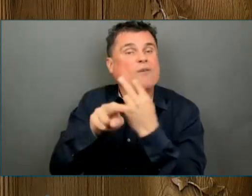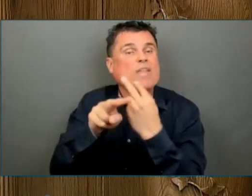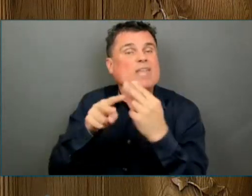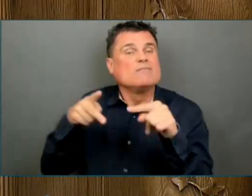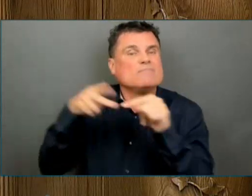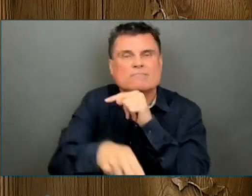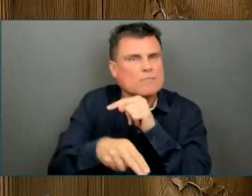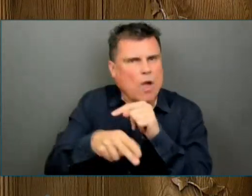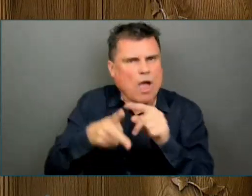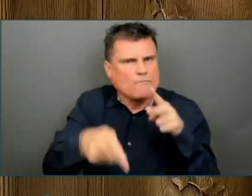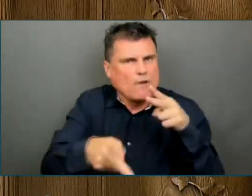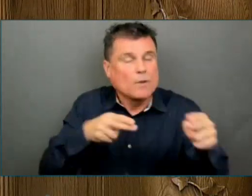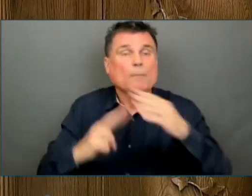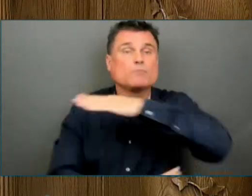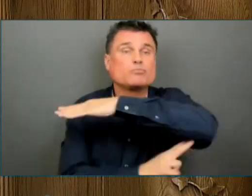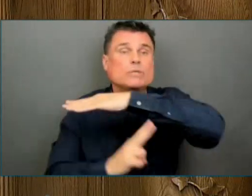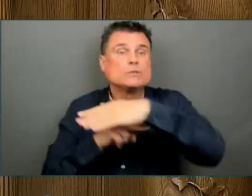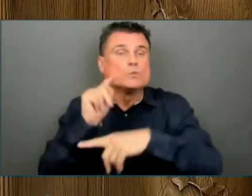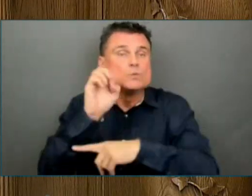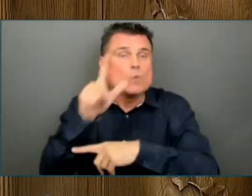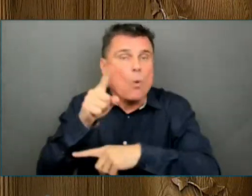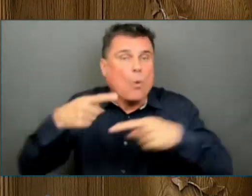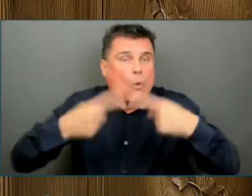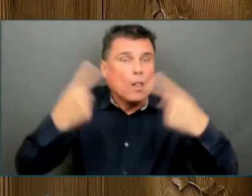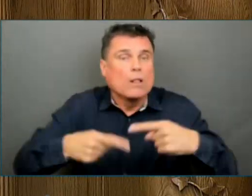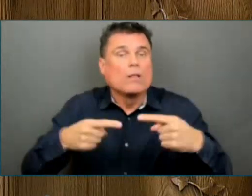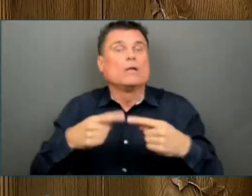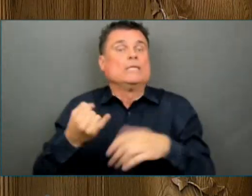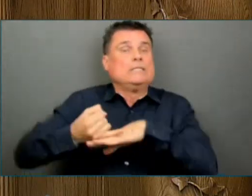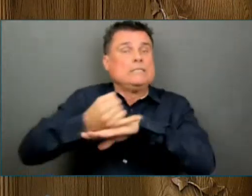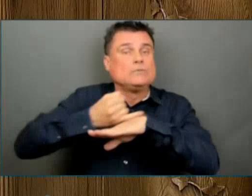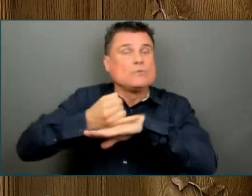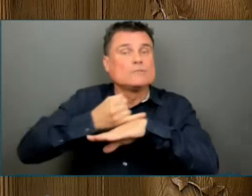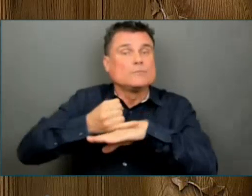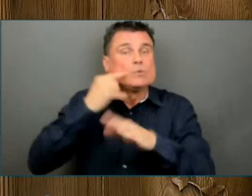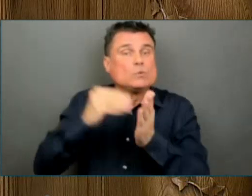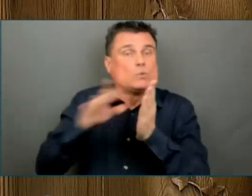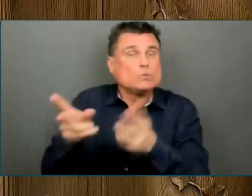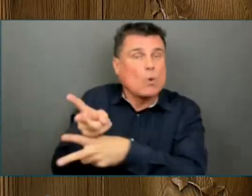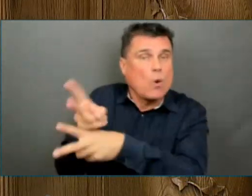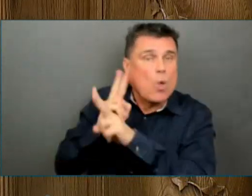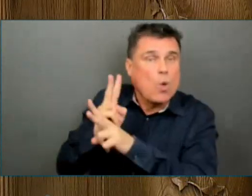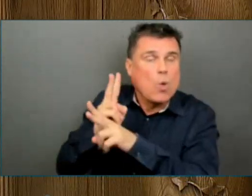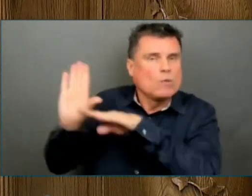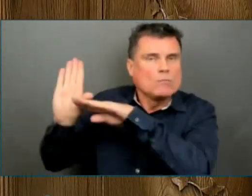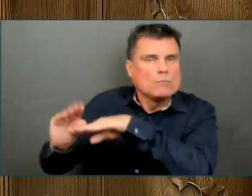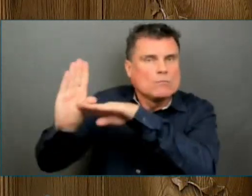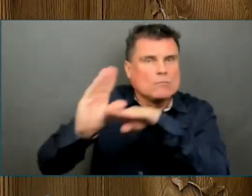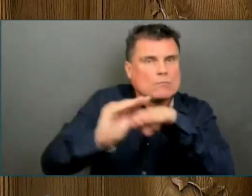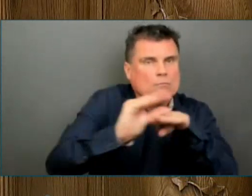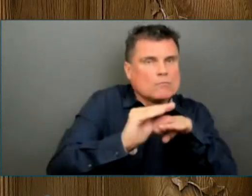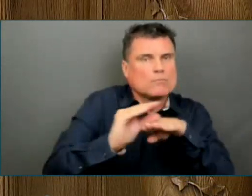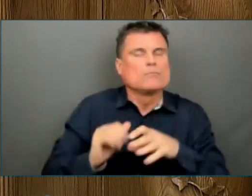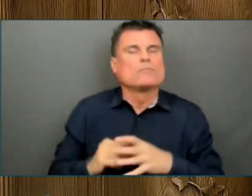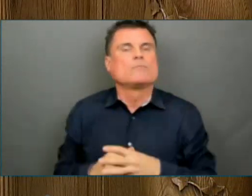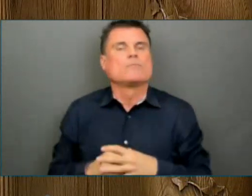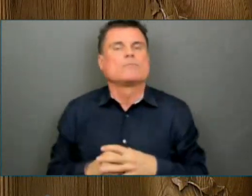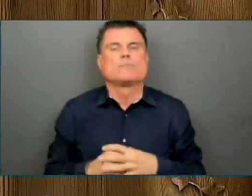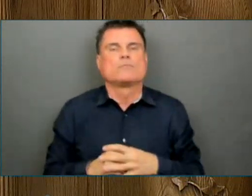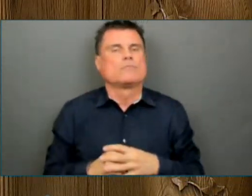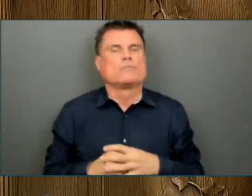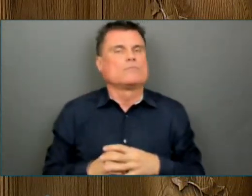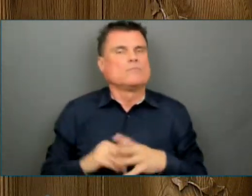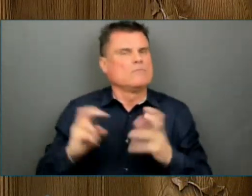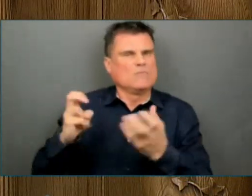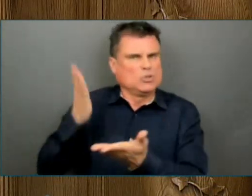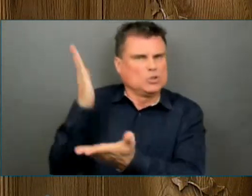BC student loans and launched a grant program to make post-secondary education more accessible. And it took steps to rein in